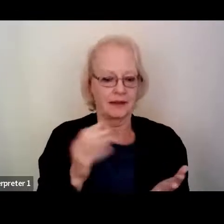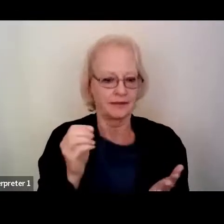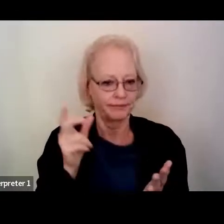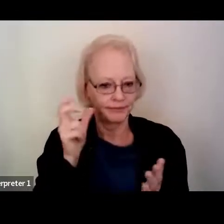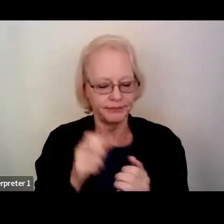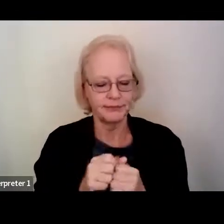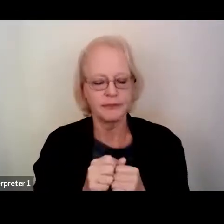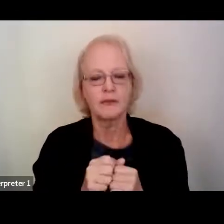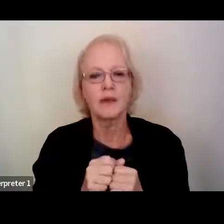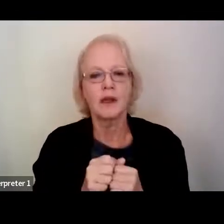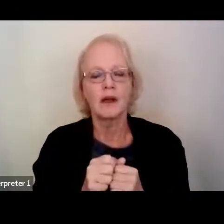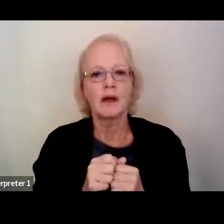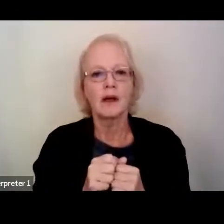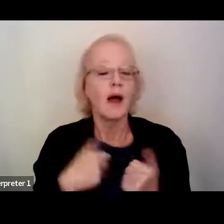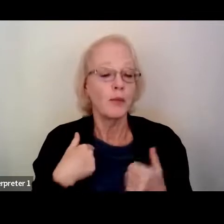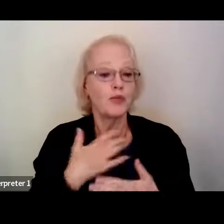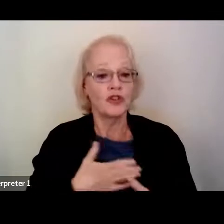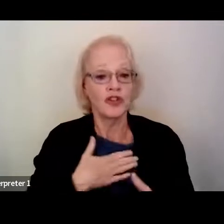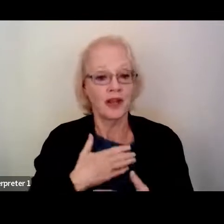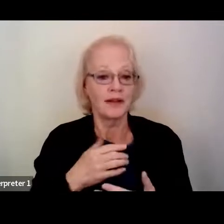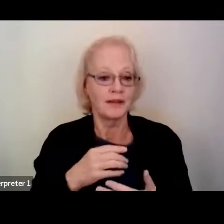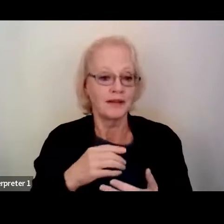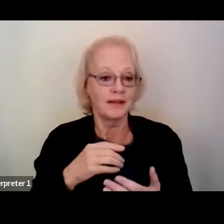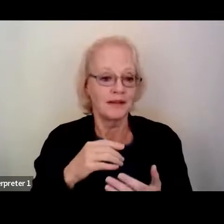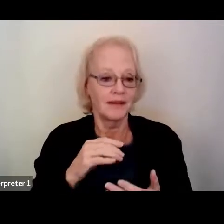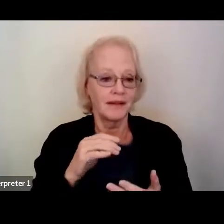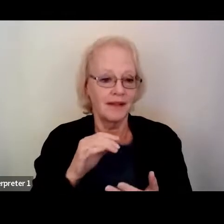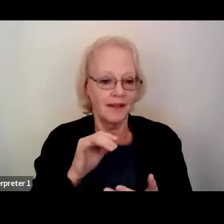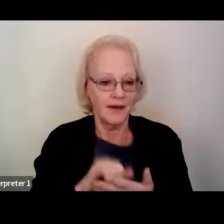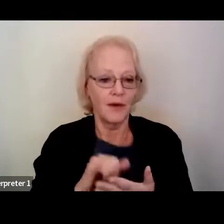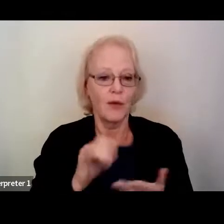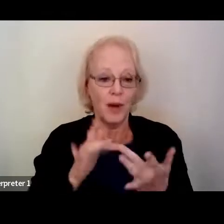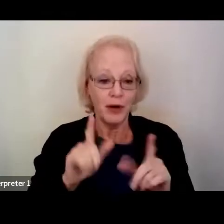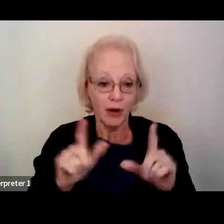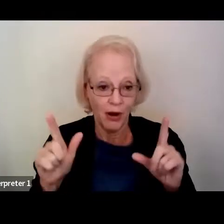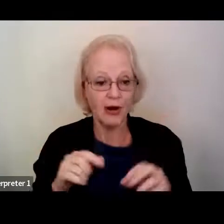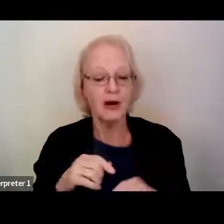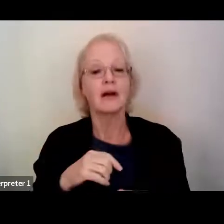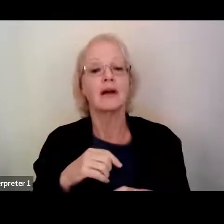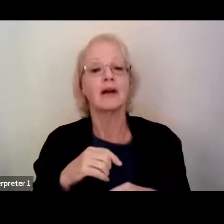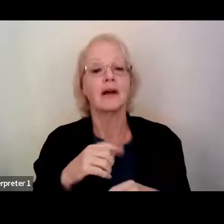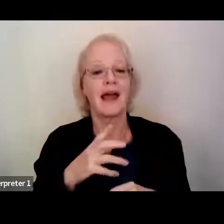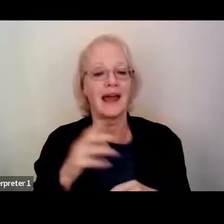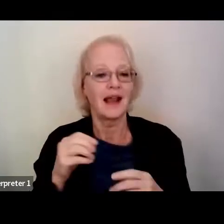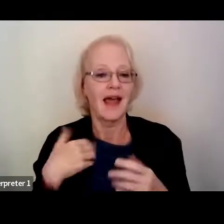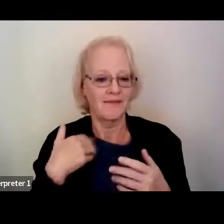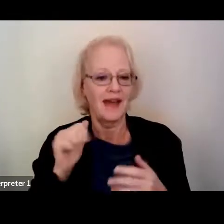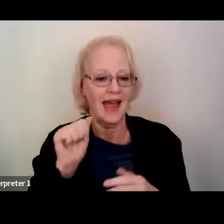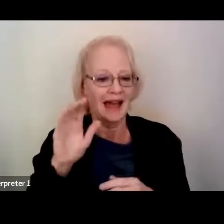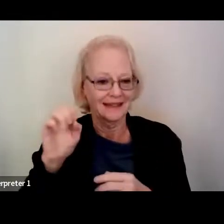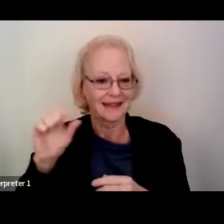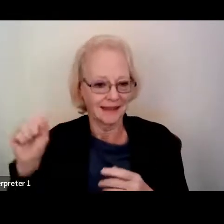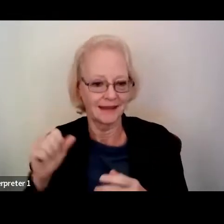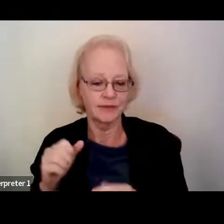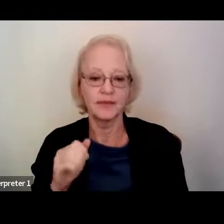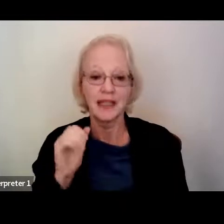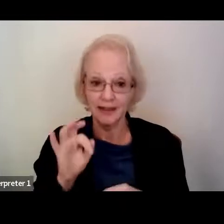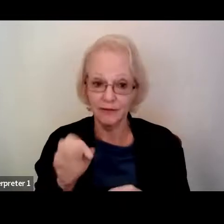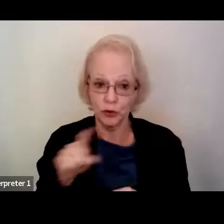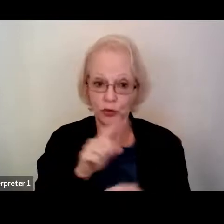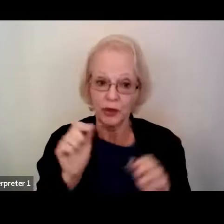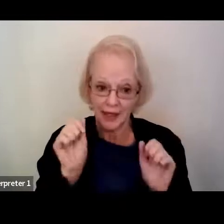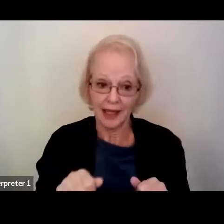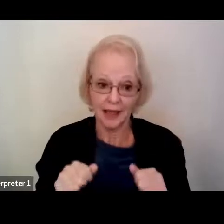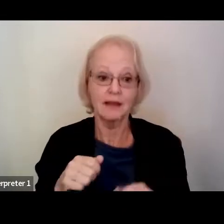appreciated this webinar and its accessibility features, if you happen to be in a position to do so, we welcome your